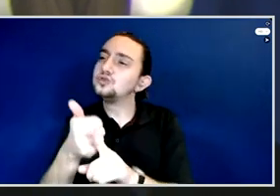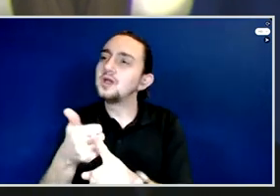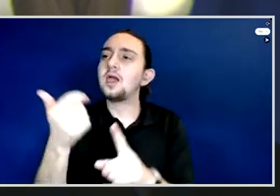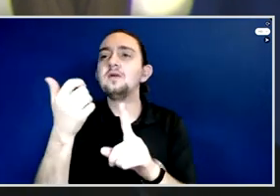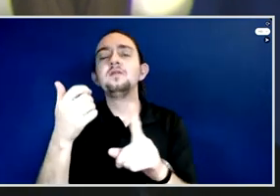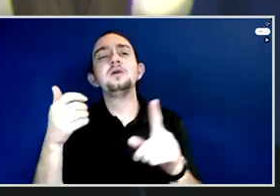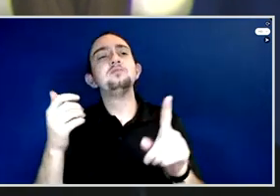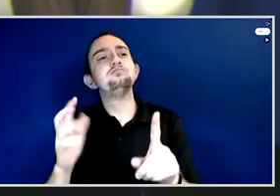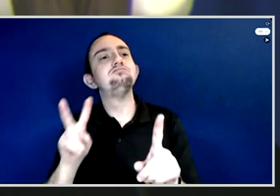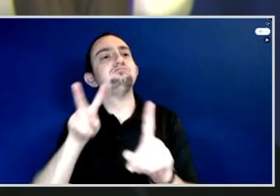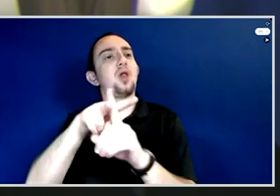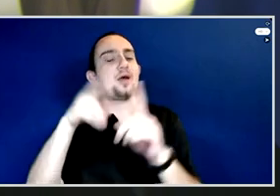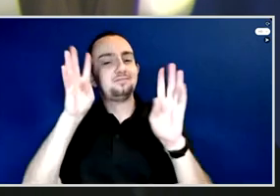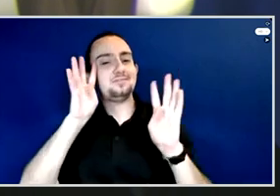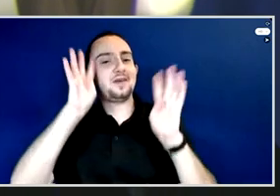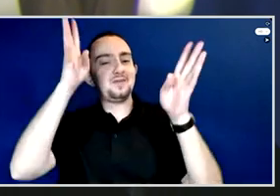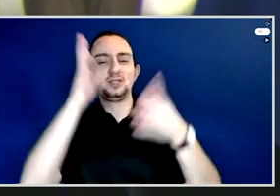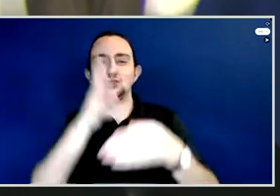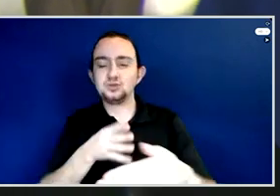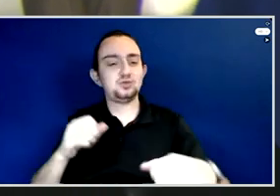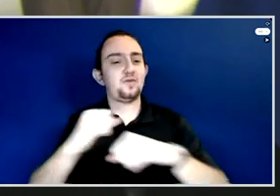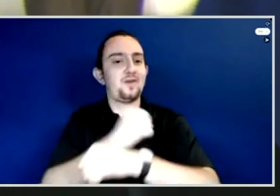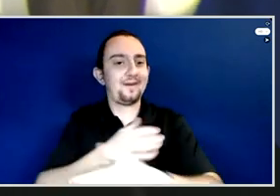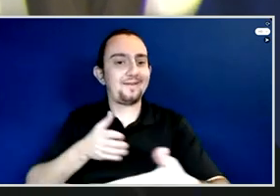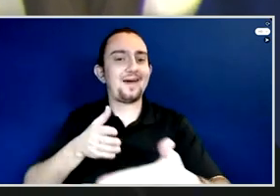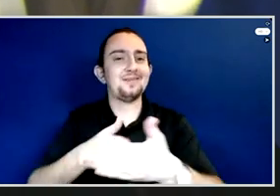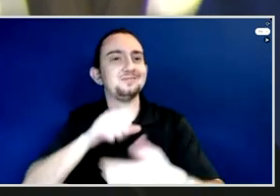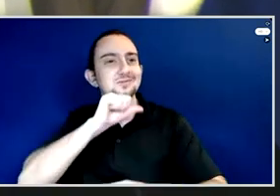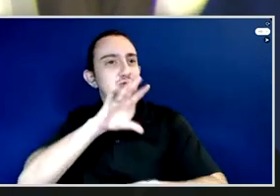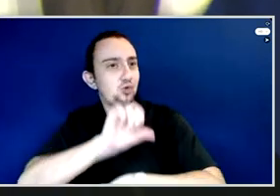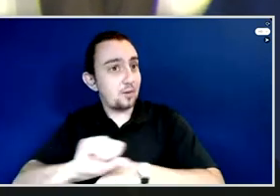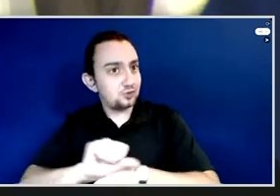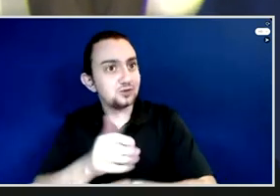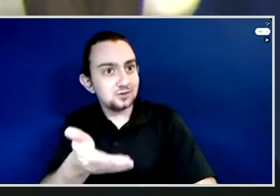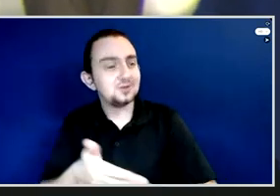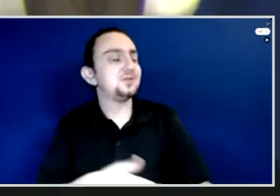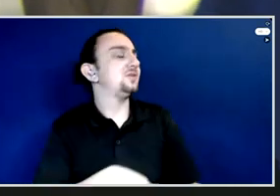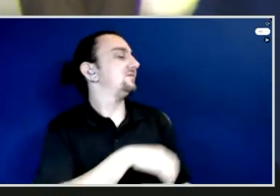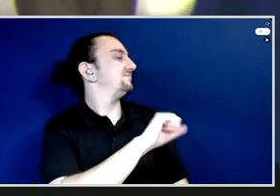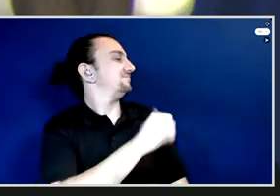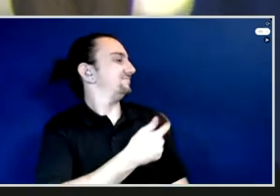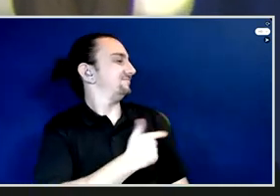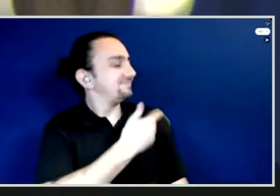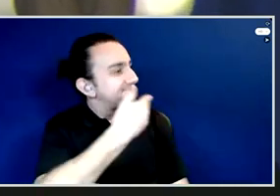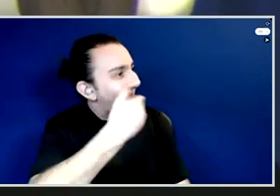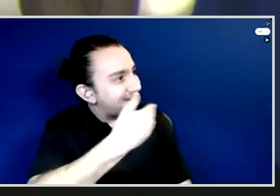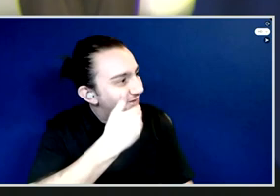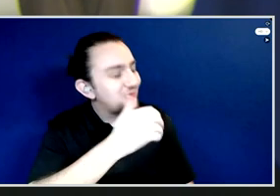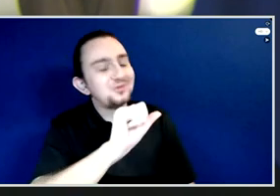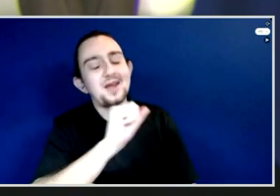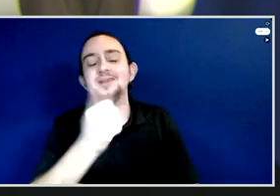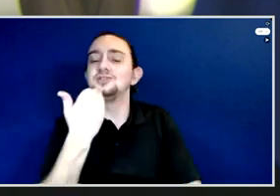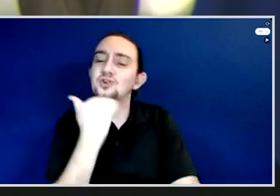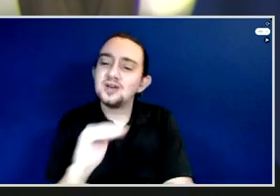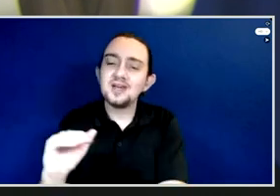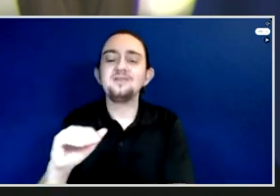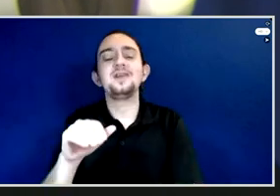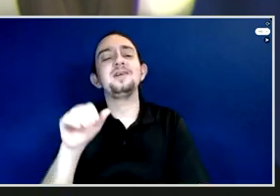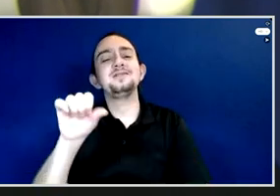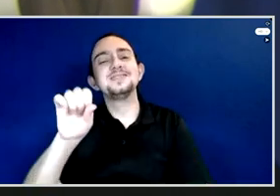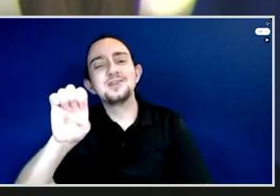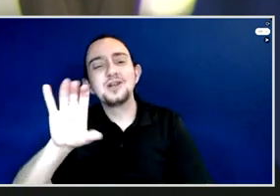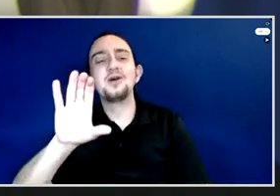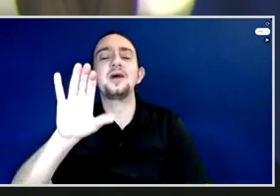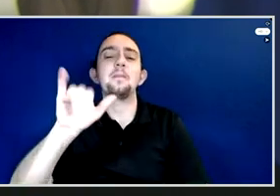combat against corruption. Thank you. Thank you very much, and good evening, Secretary Blinken, and good evening to the participants,